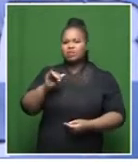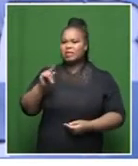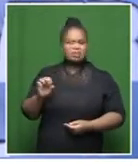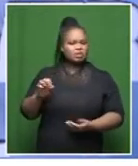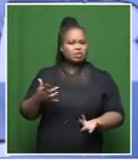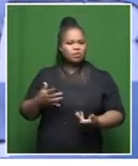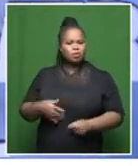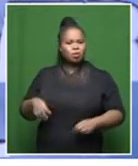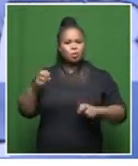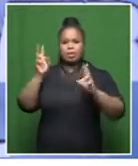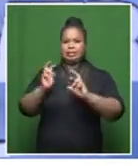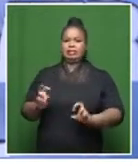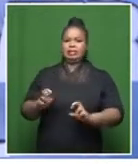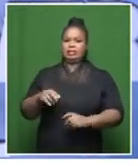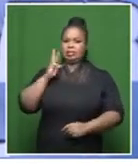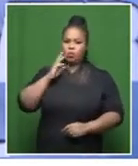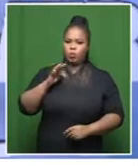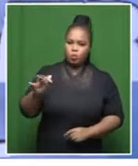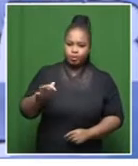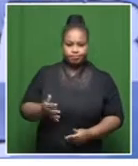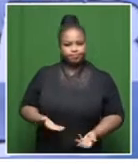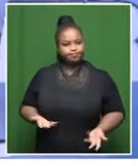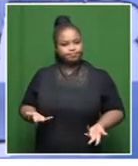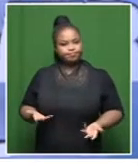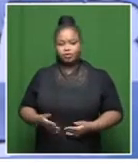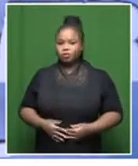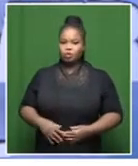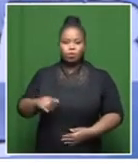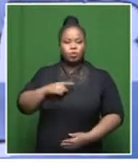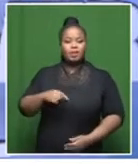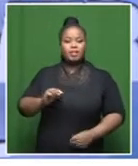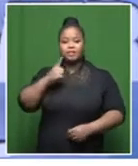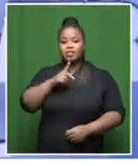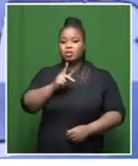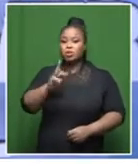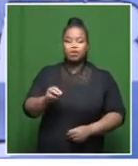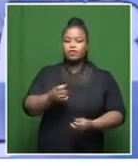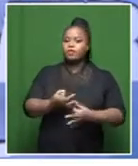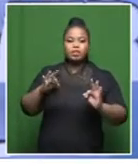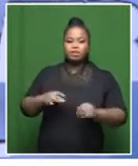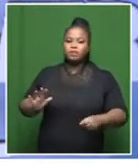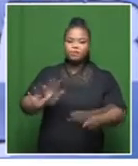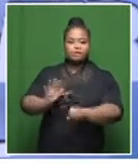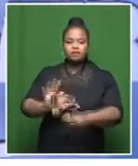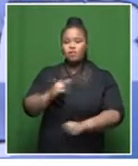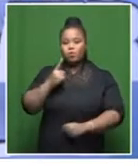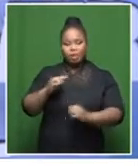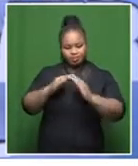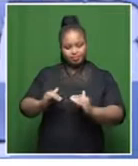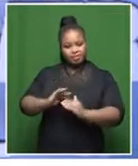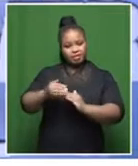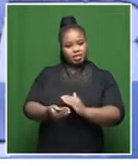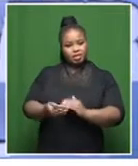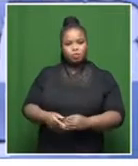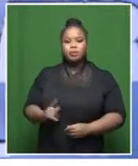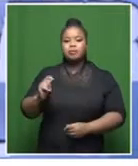So we really have to, we don't get that first kilowatts for free. We pay for one shelter alone this year.